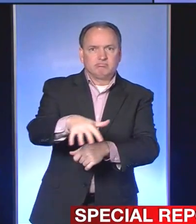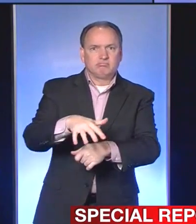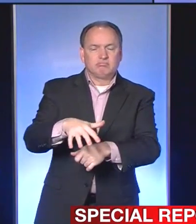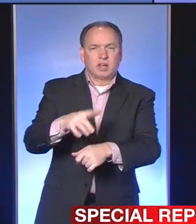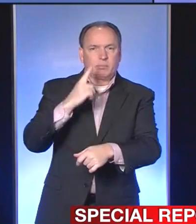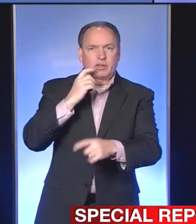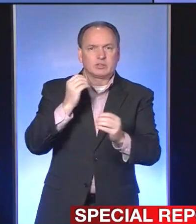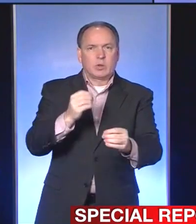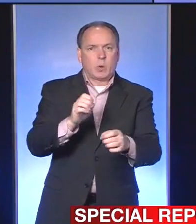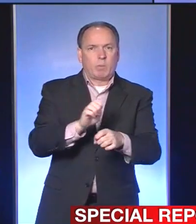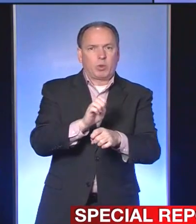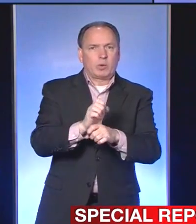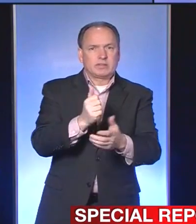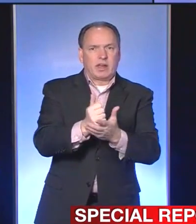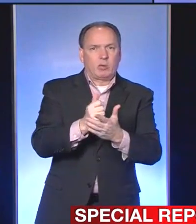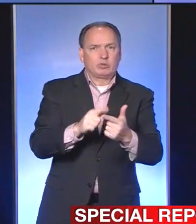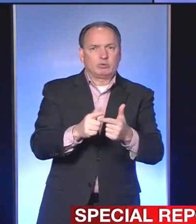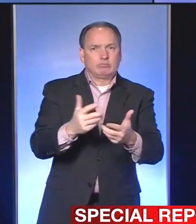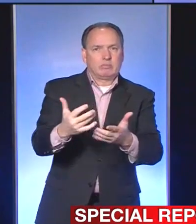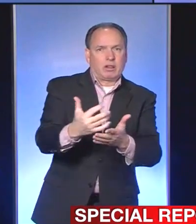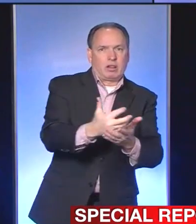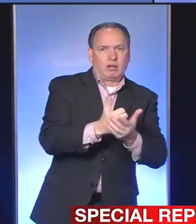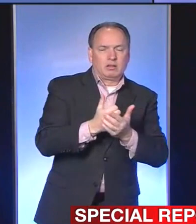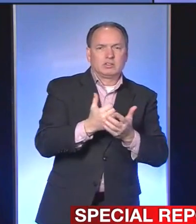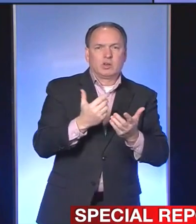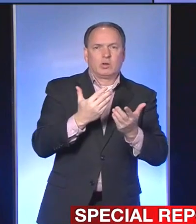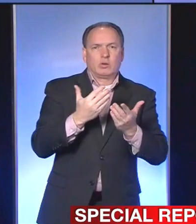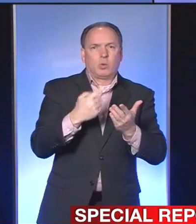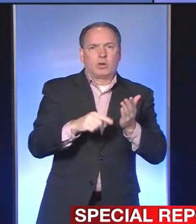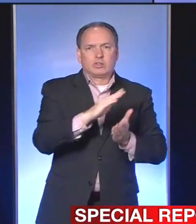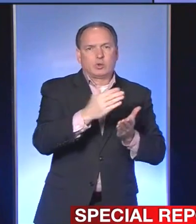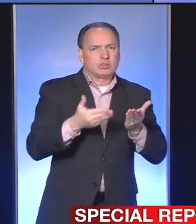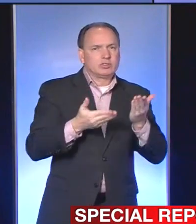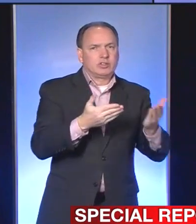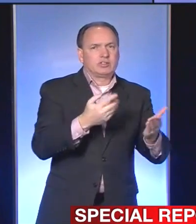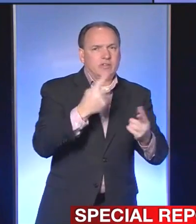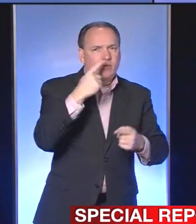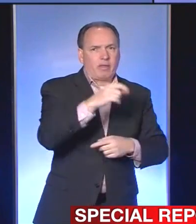to help field or man that. So I guess, what is your suggestion to that?